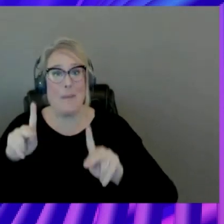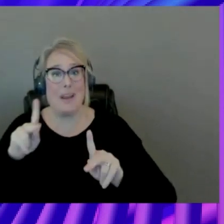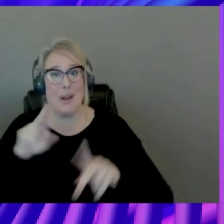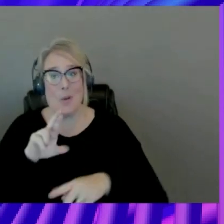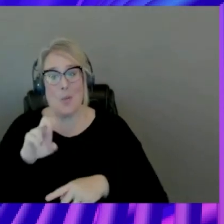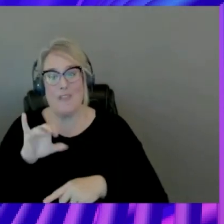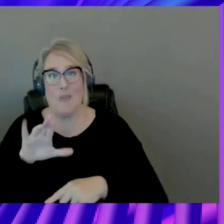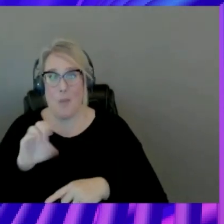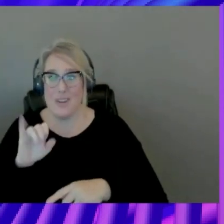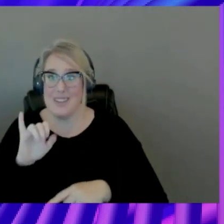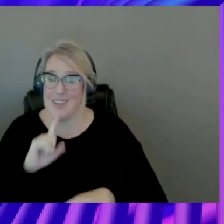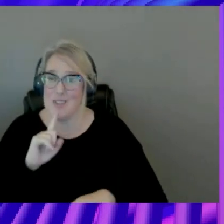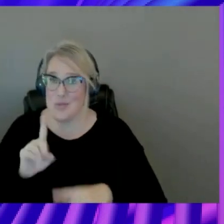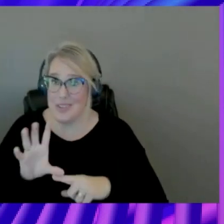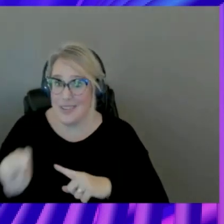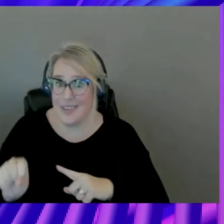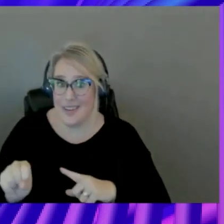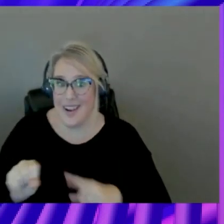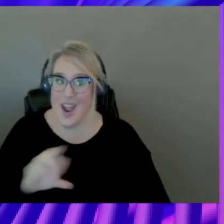Thank you so much. Radical.